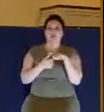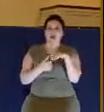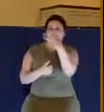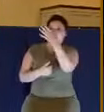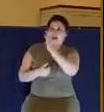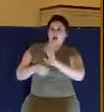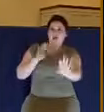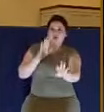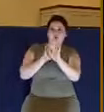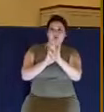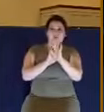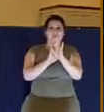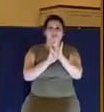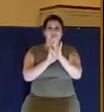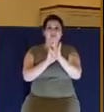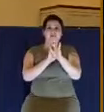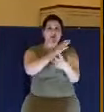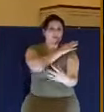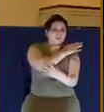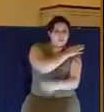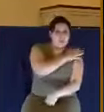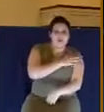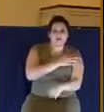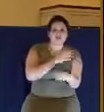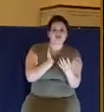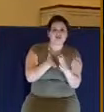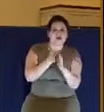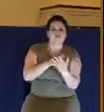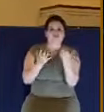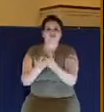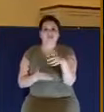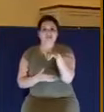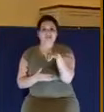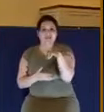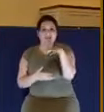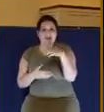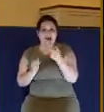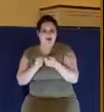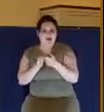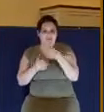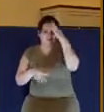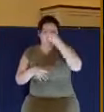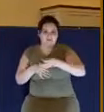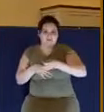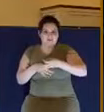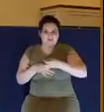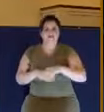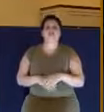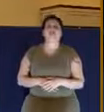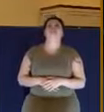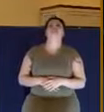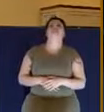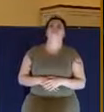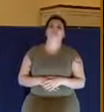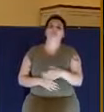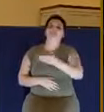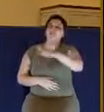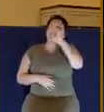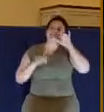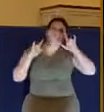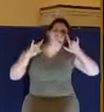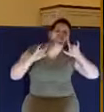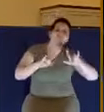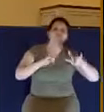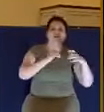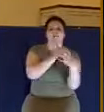I mean, you look throughout scripture, you'll see God's gentle compassion to the poor. God loves the poor. We